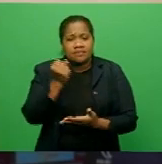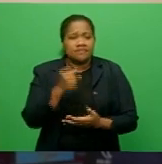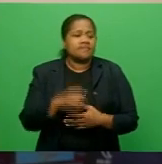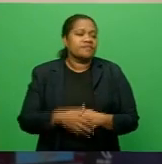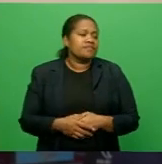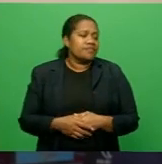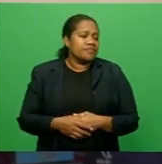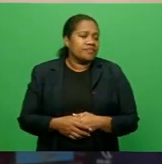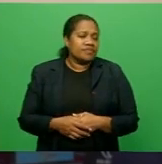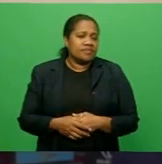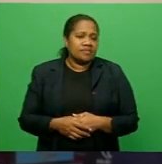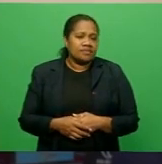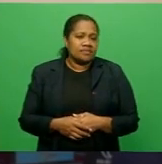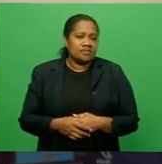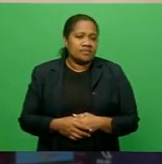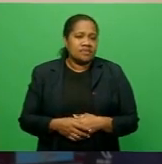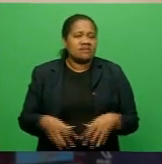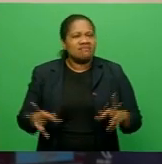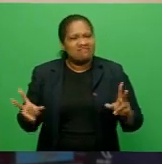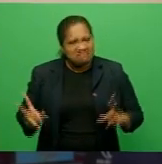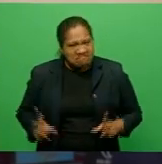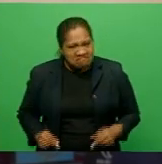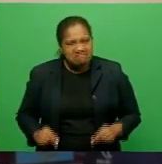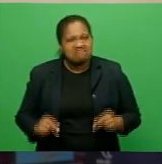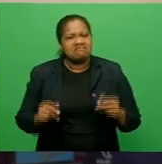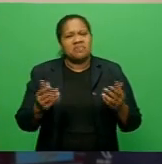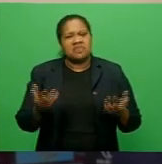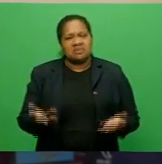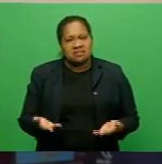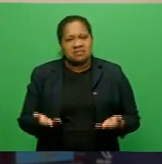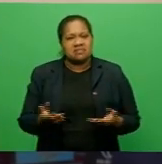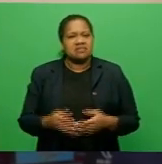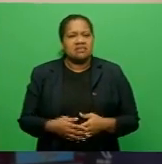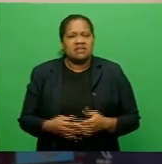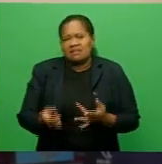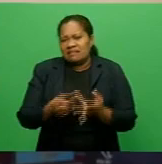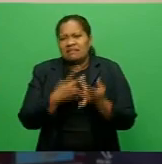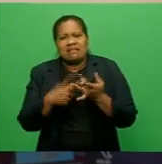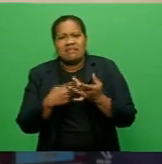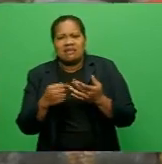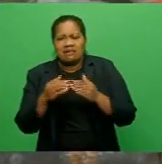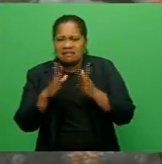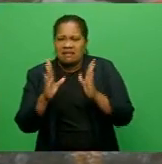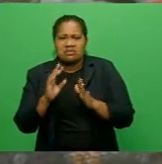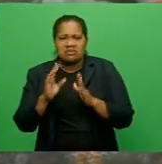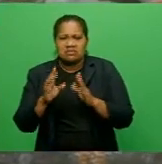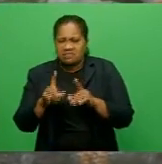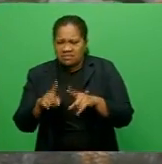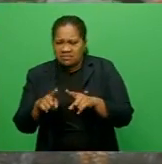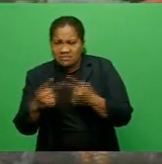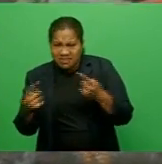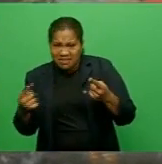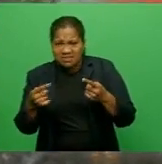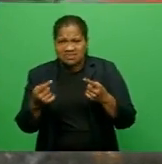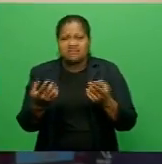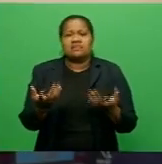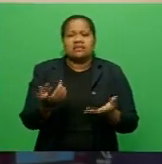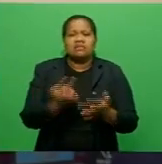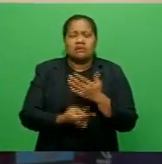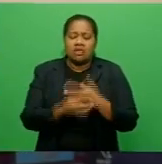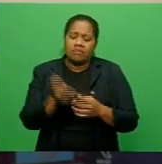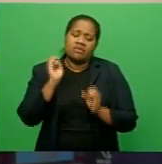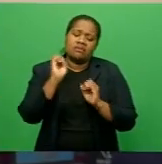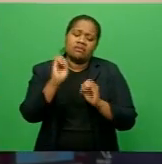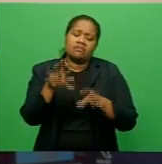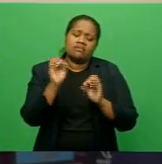plastics, nappies and other household materials that people